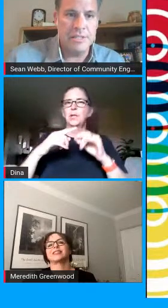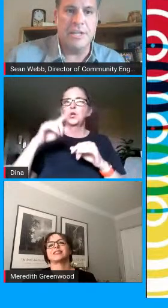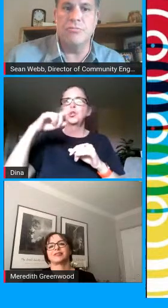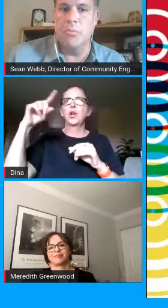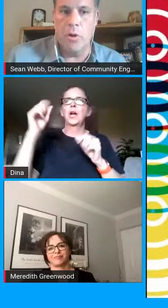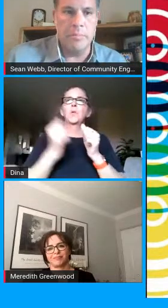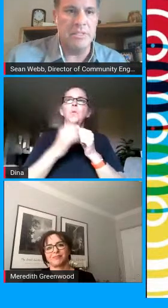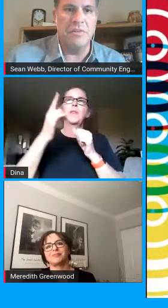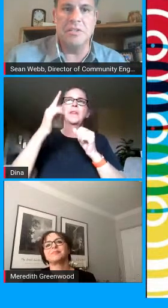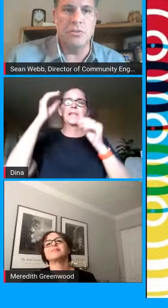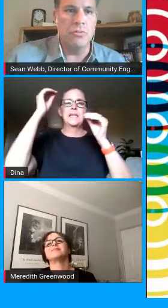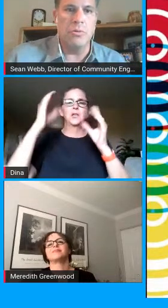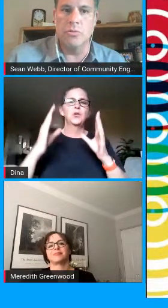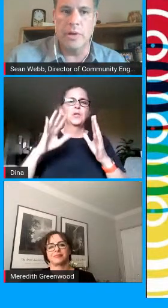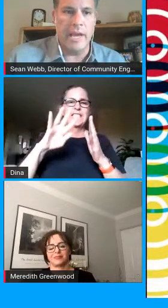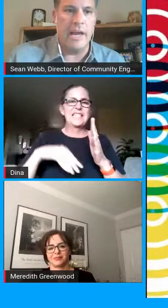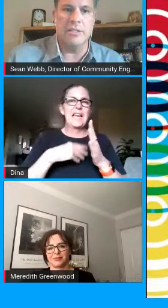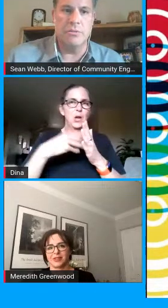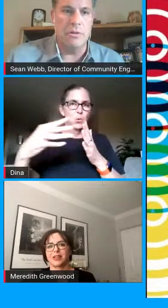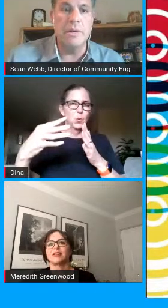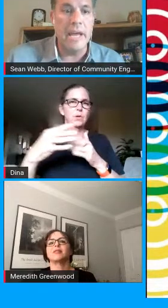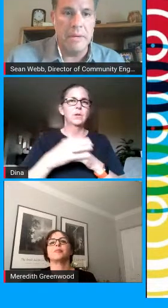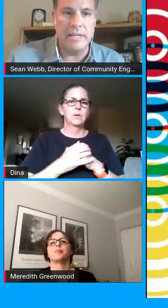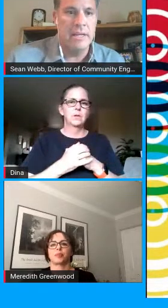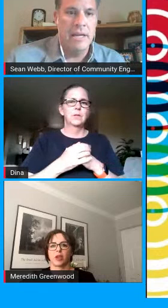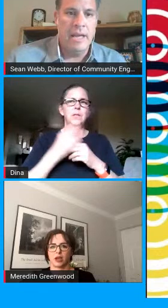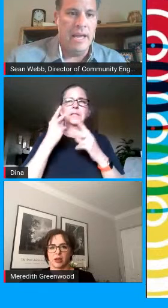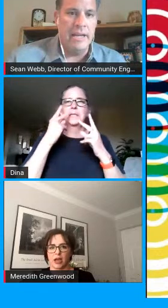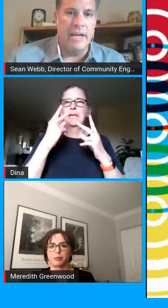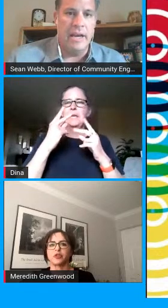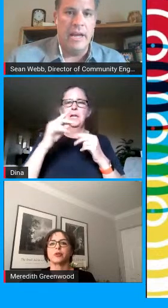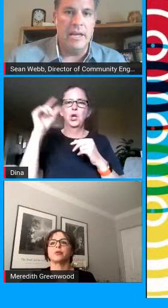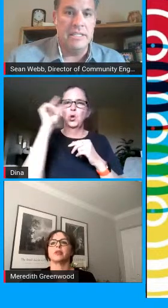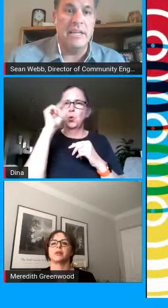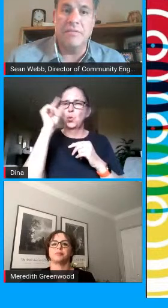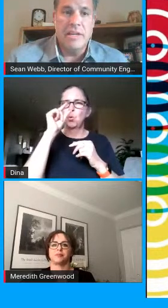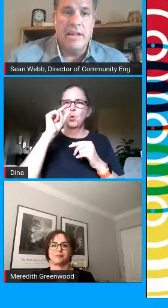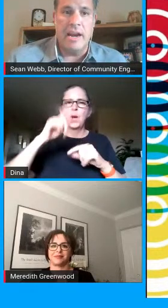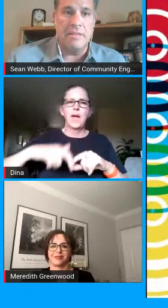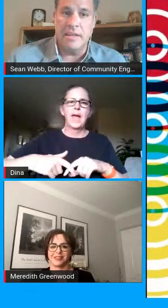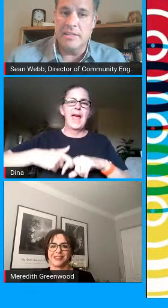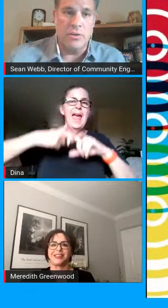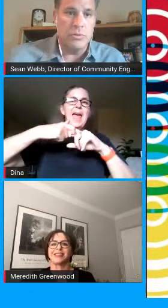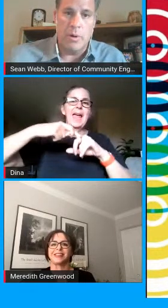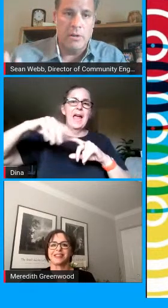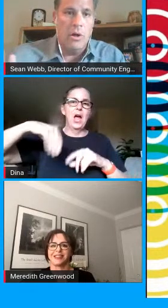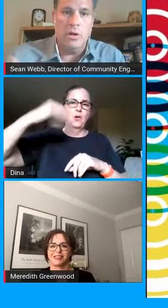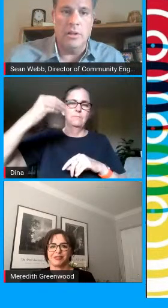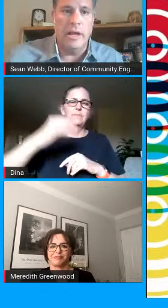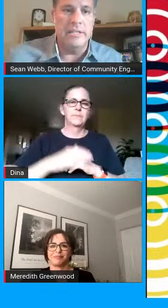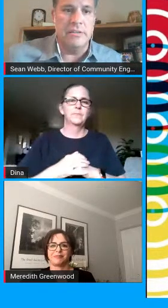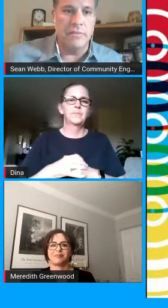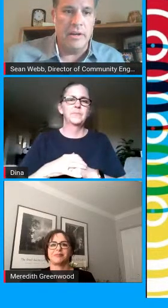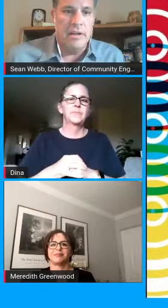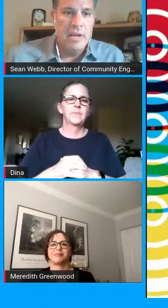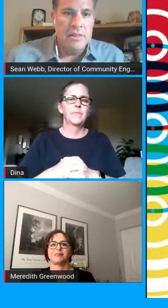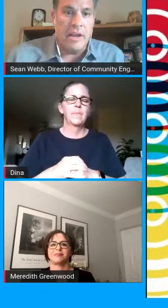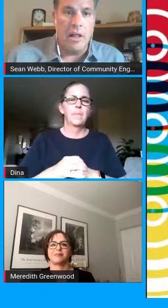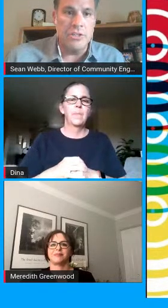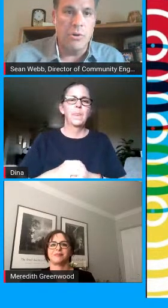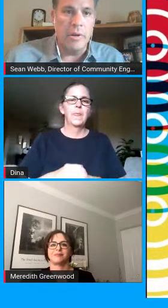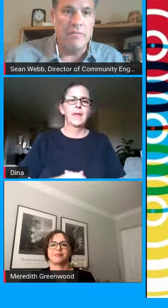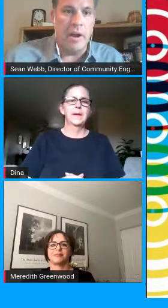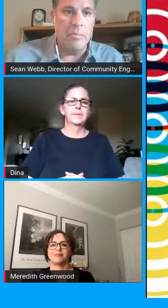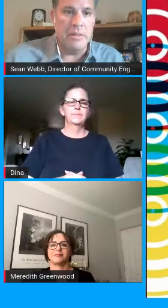this schedule appointments via zoom google hangouts you name it and it's definitely needed and i think this goes right along the lines of uh